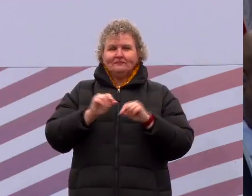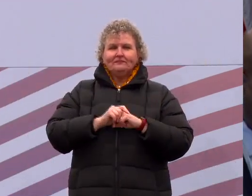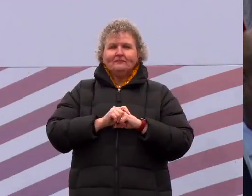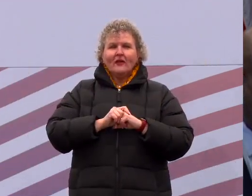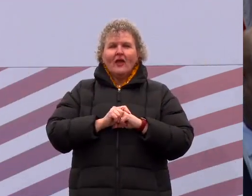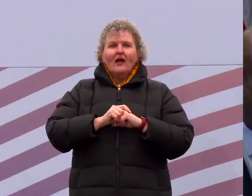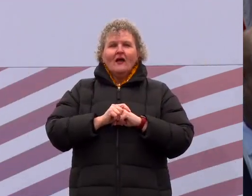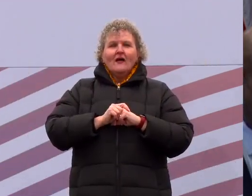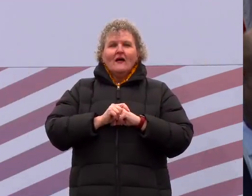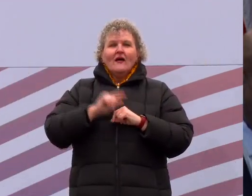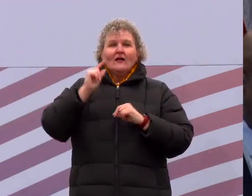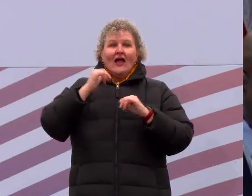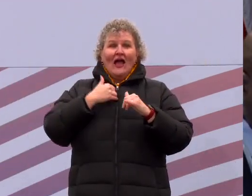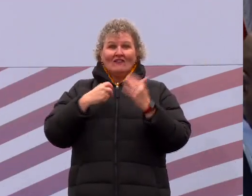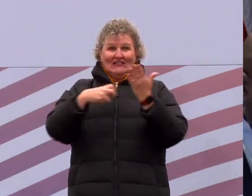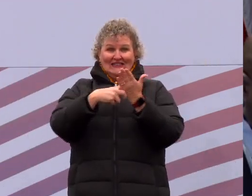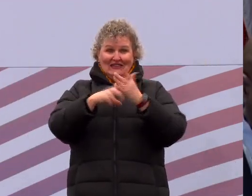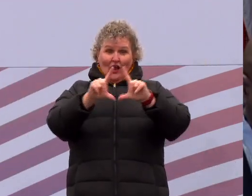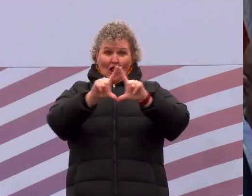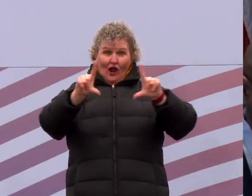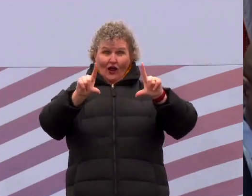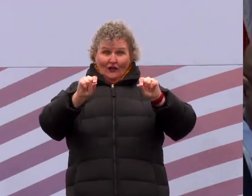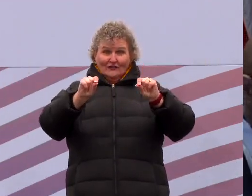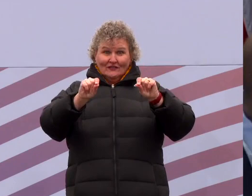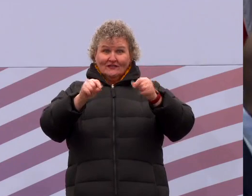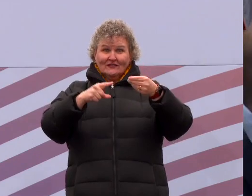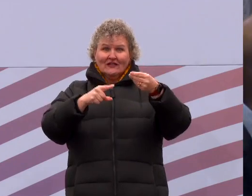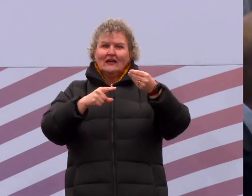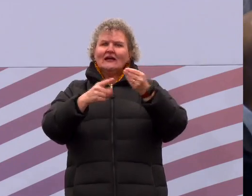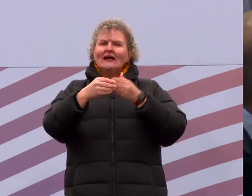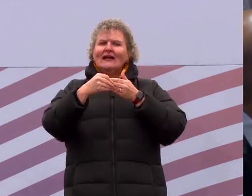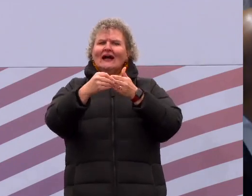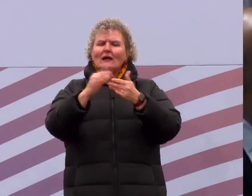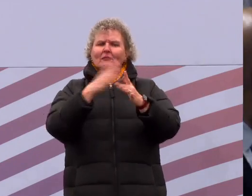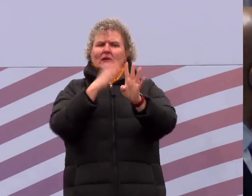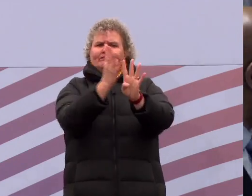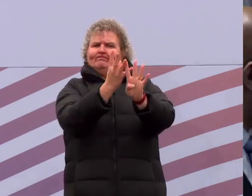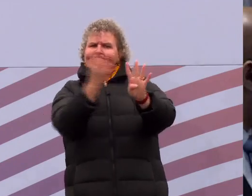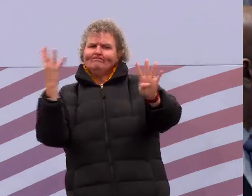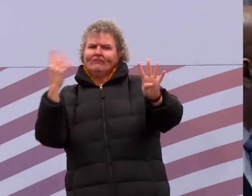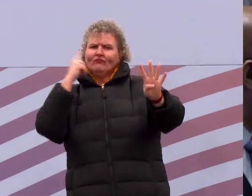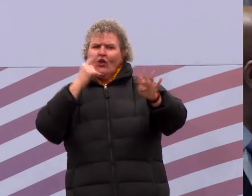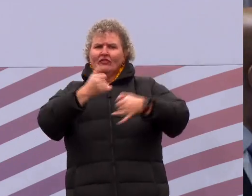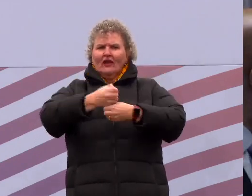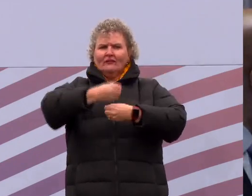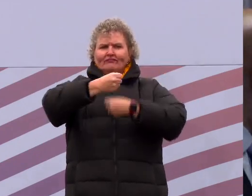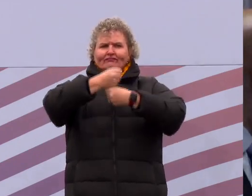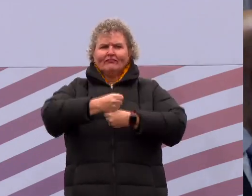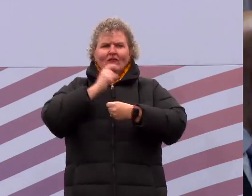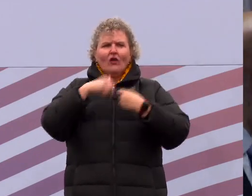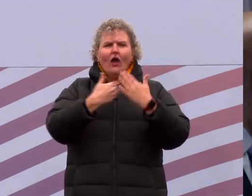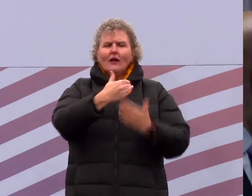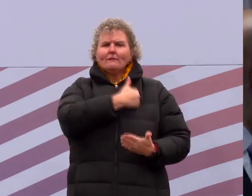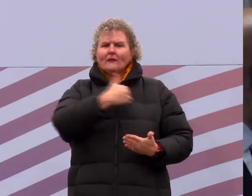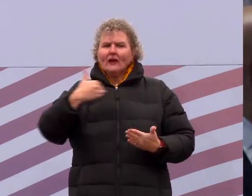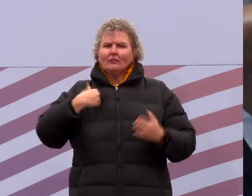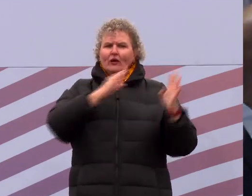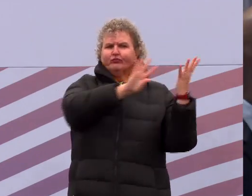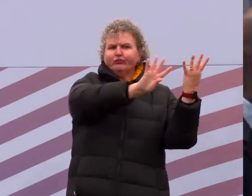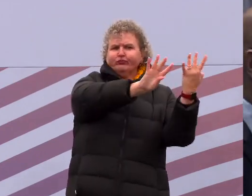-Arms and the Senate mace. Leadership should line up first behind the mace, followed next by all members. Thank you.